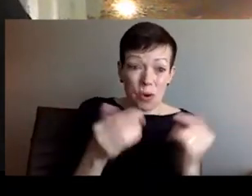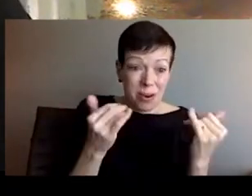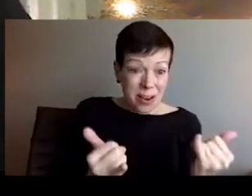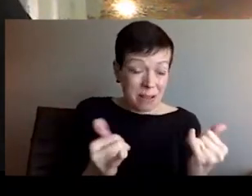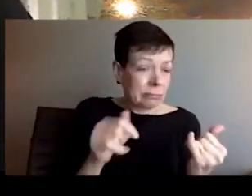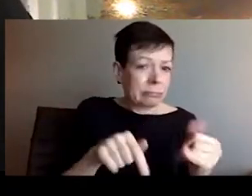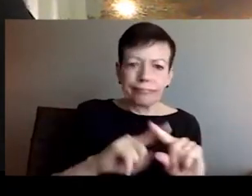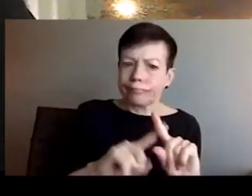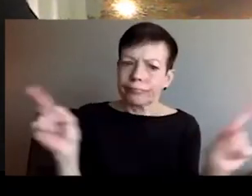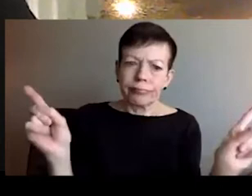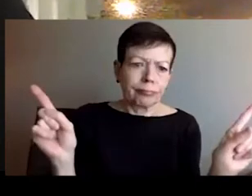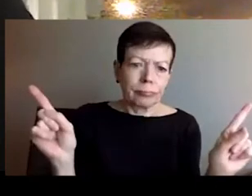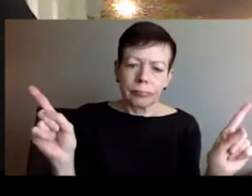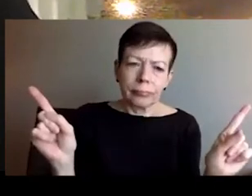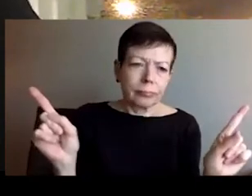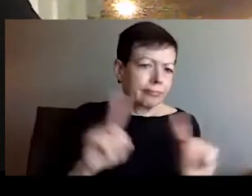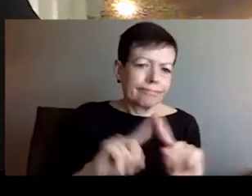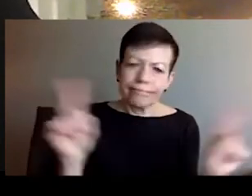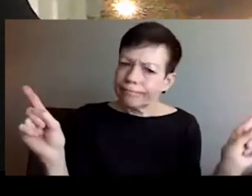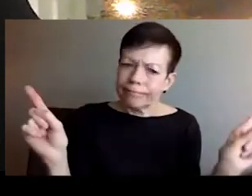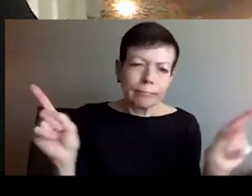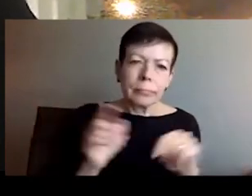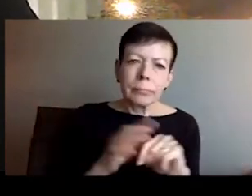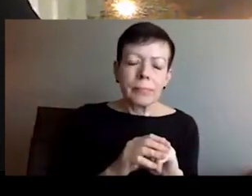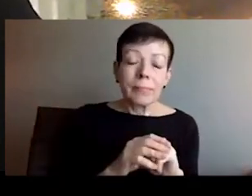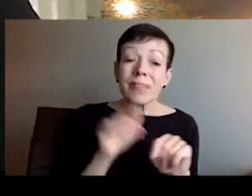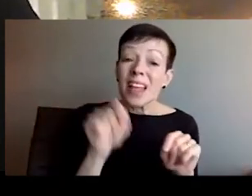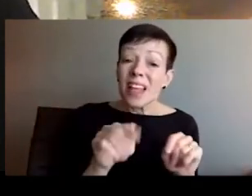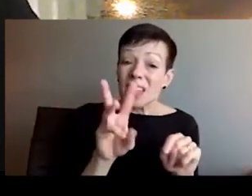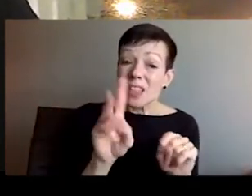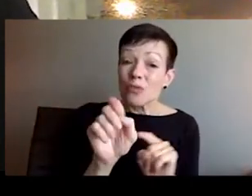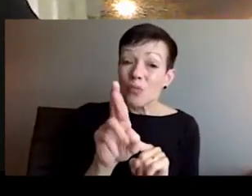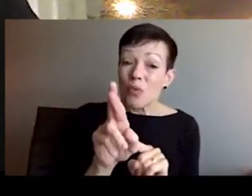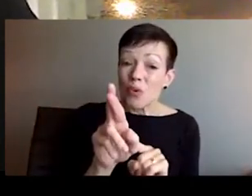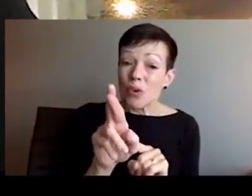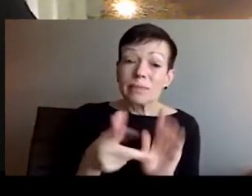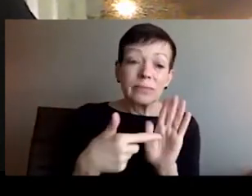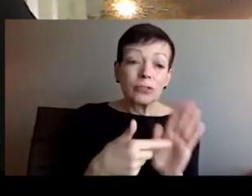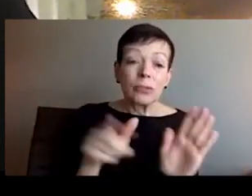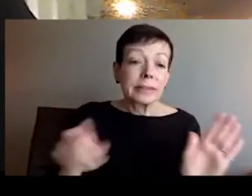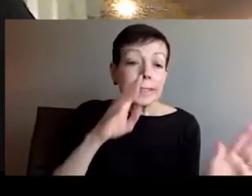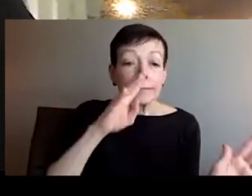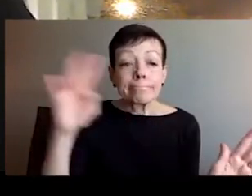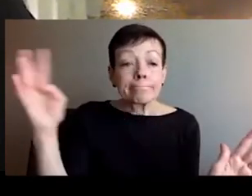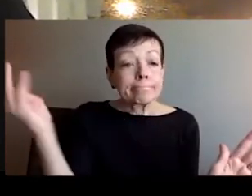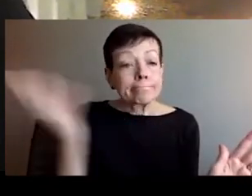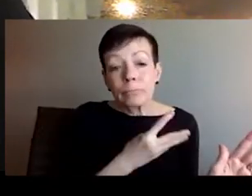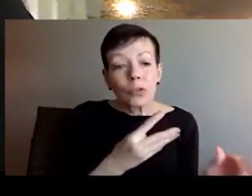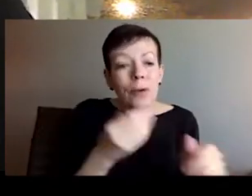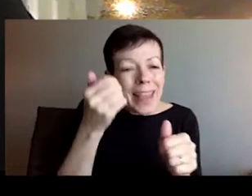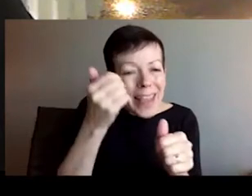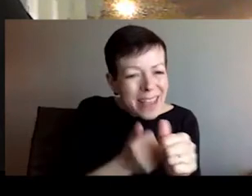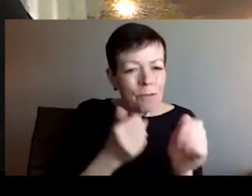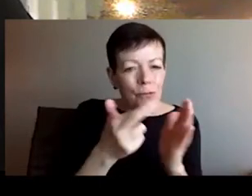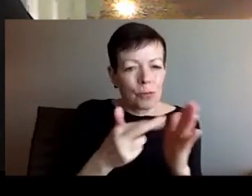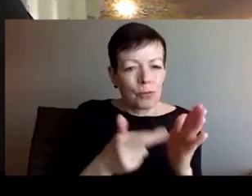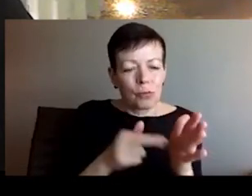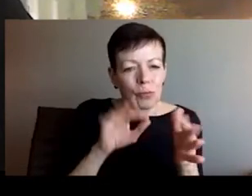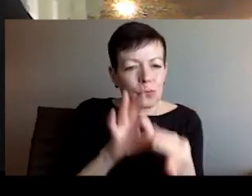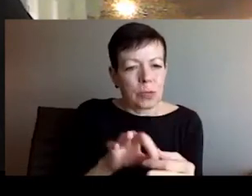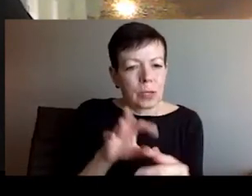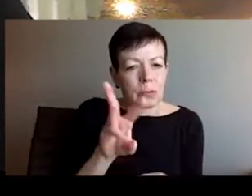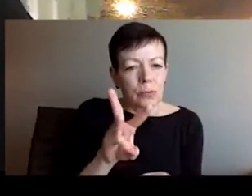that moment, because some people saw that this is some fighters for, I don't know, Russian language or